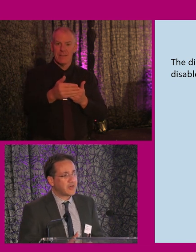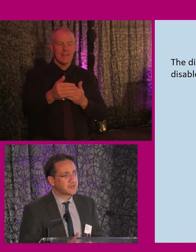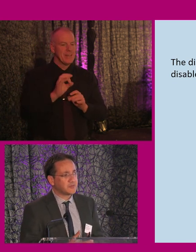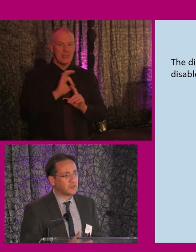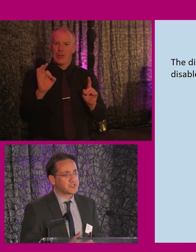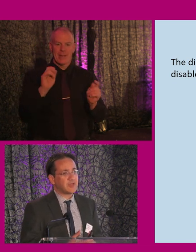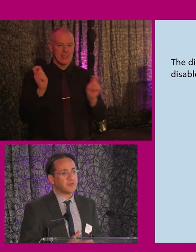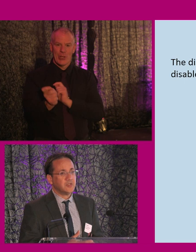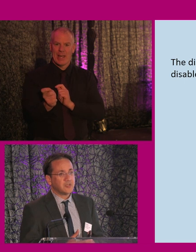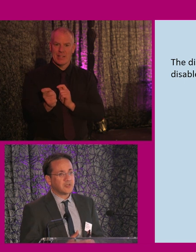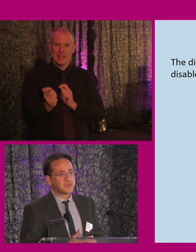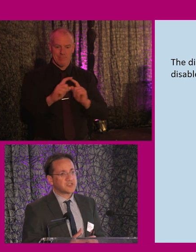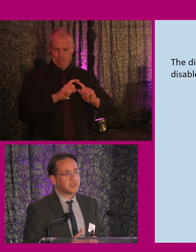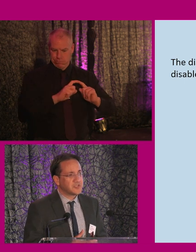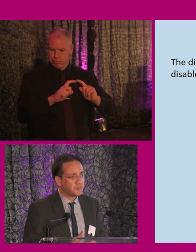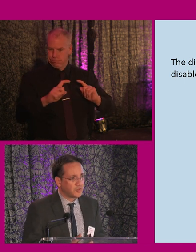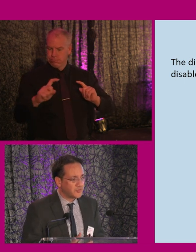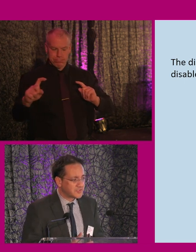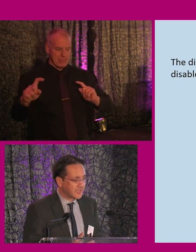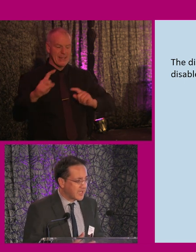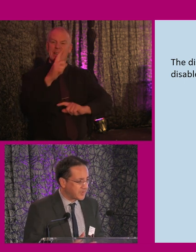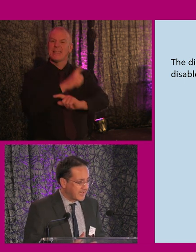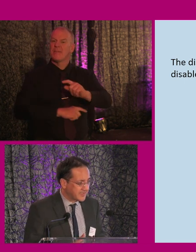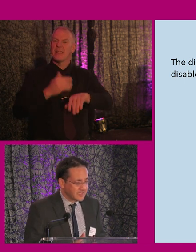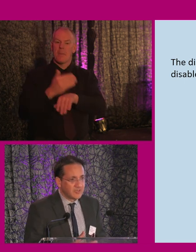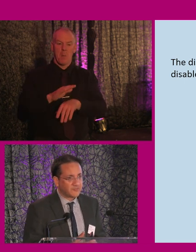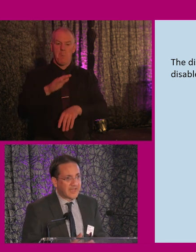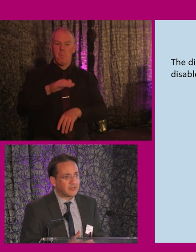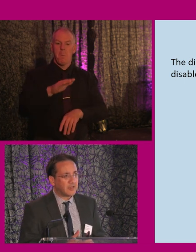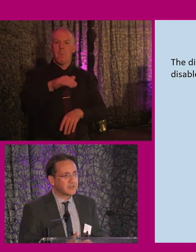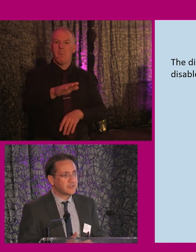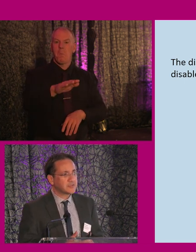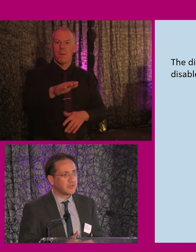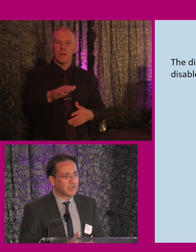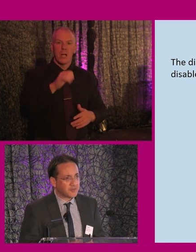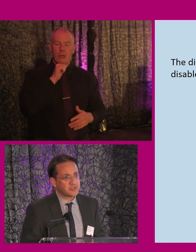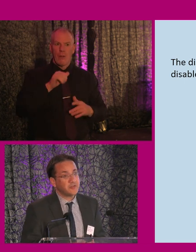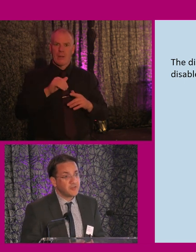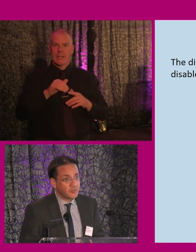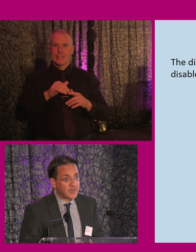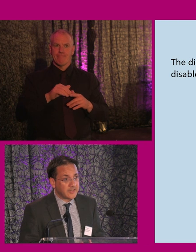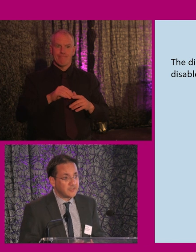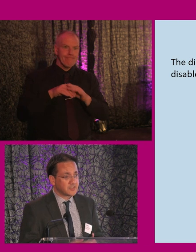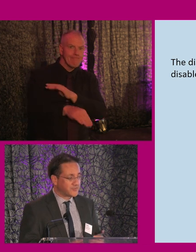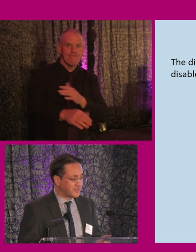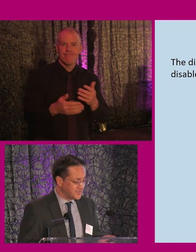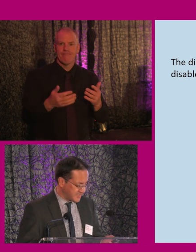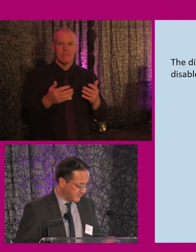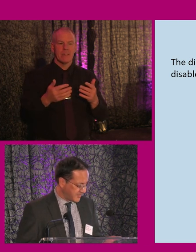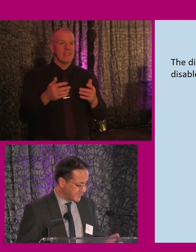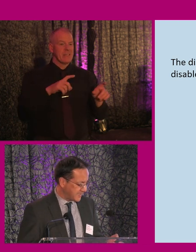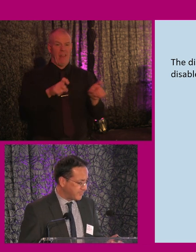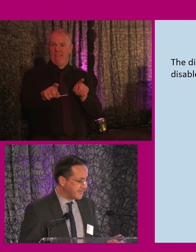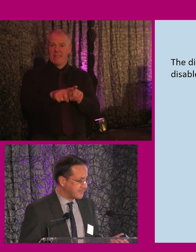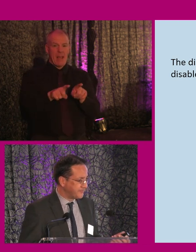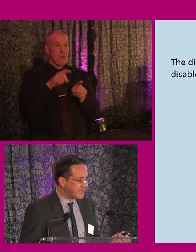progress whatsoever. The disability employment gap has flatlined, it's going absolutely nowhere in terms of actually seeing